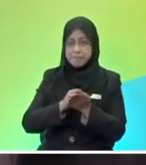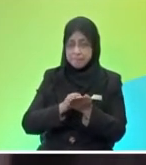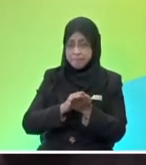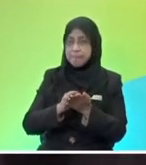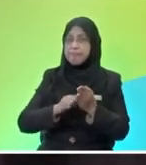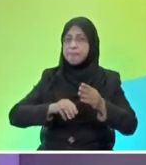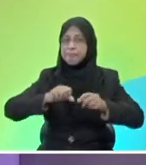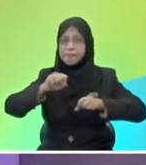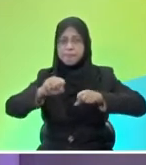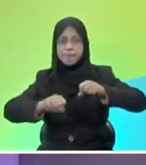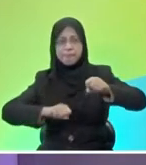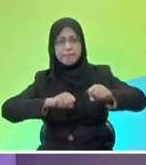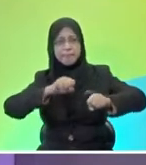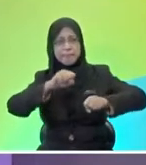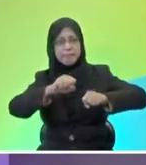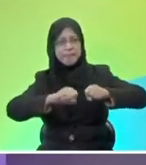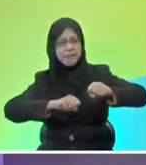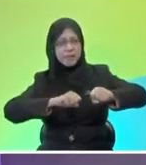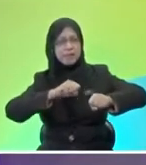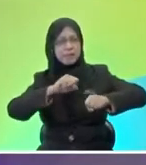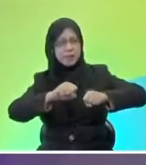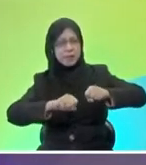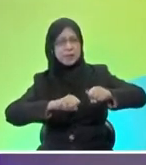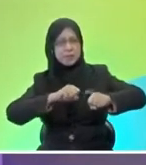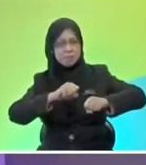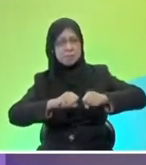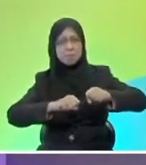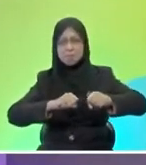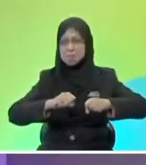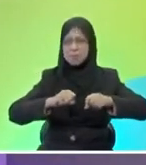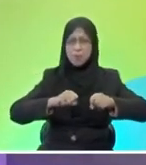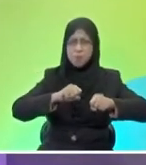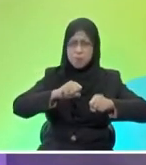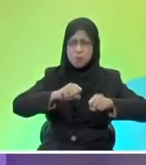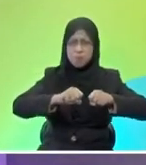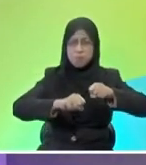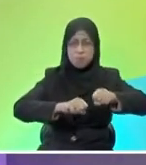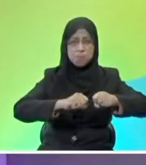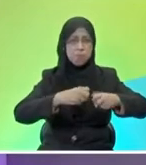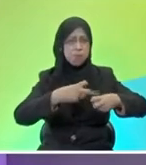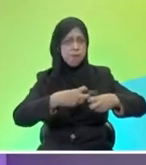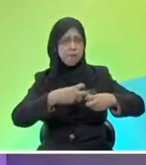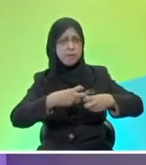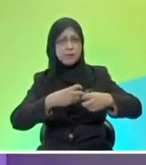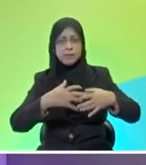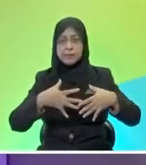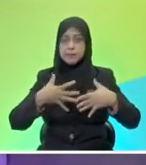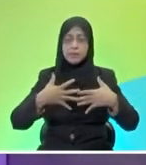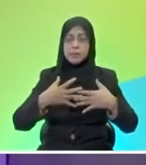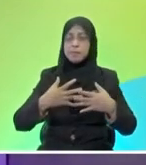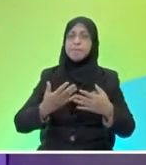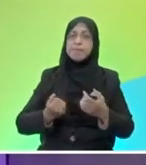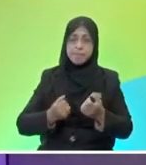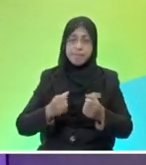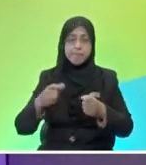cycling and you feel that the bicycle is cranky it doesn't want to move it's giving you a lot of headache what you got to do is